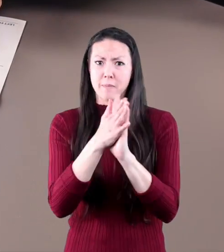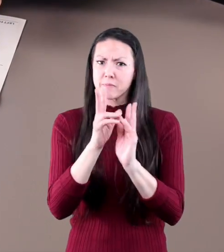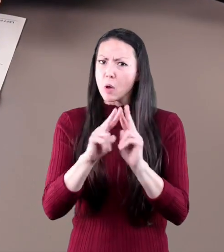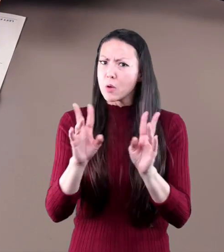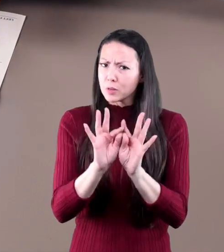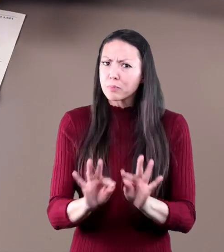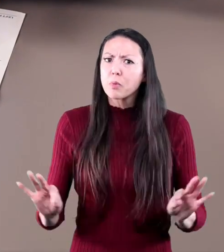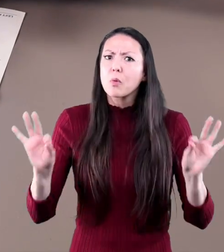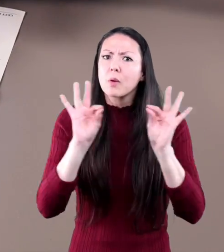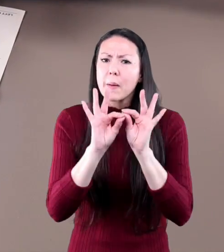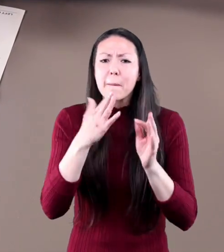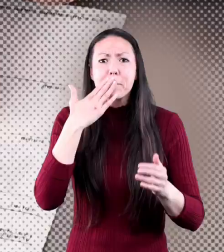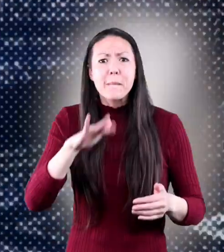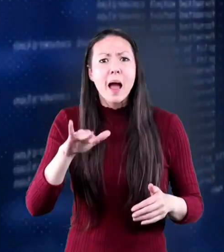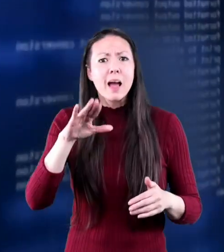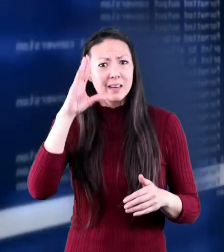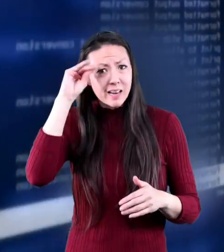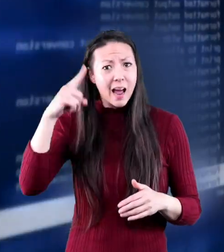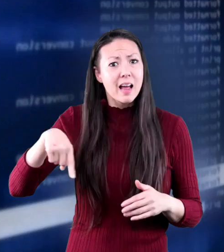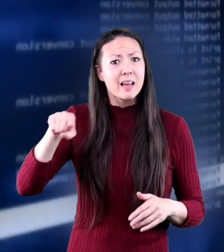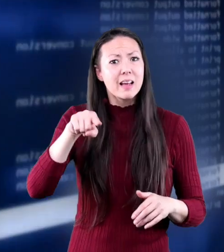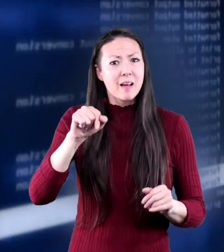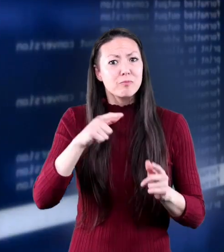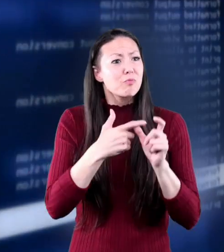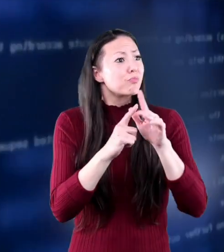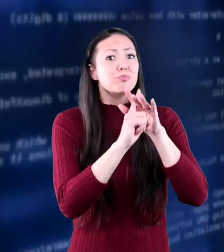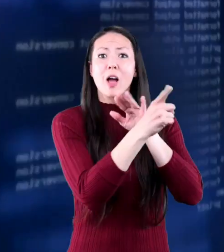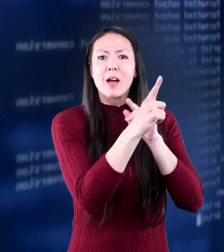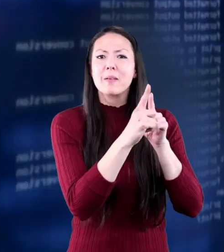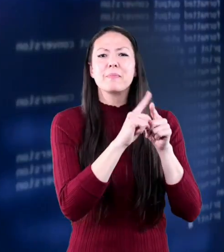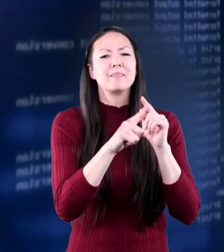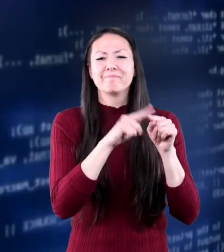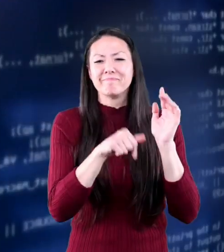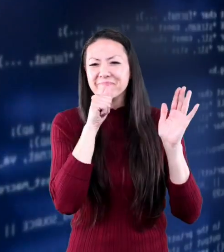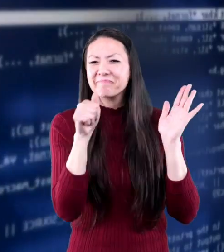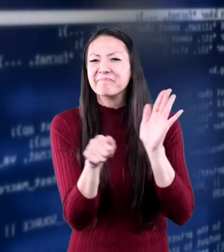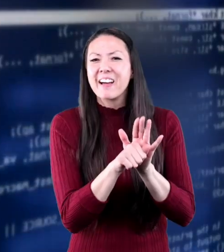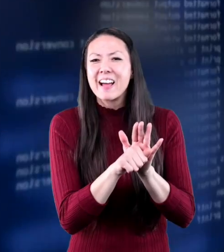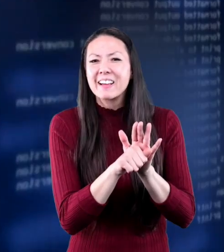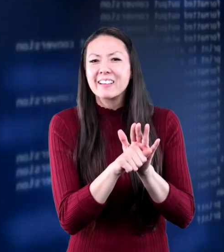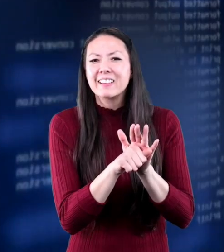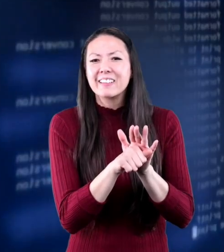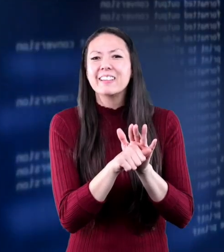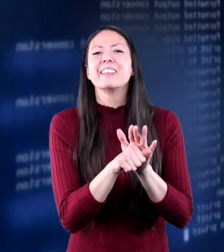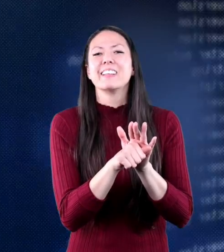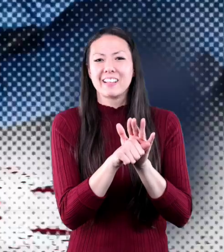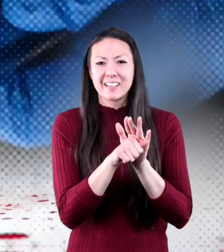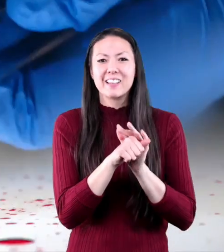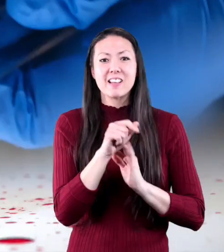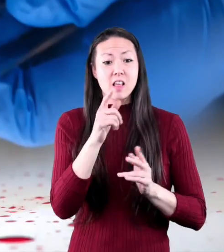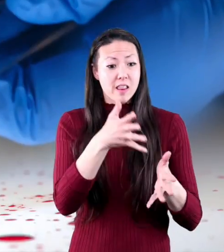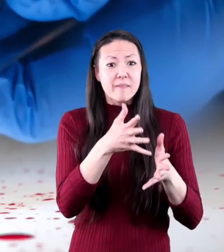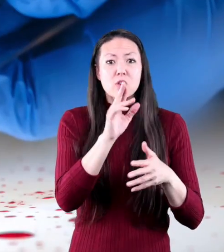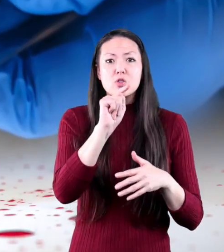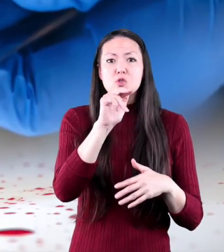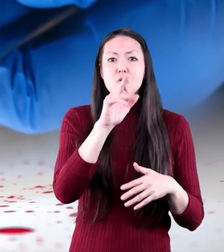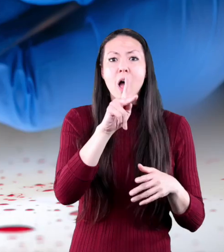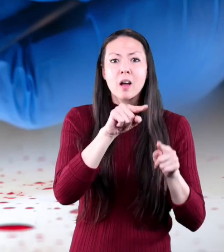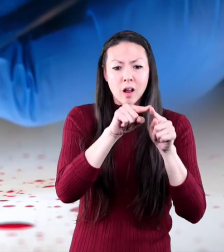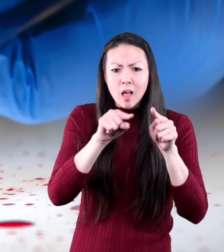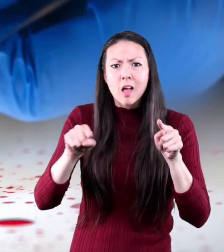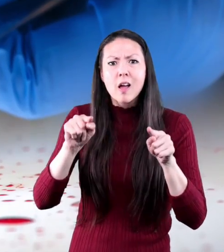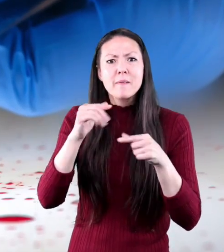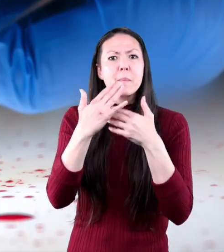become very important. The bad guys may be able to run, but they can't hide. Evildoers will always leave tracks behind.